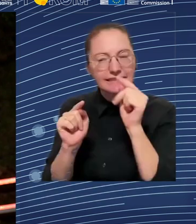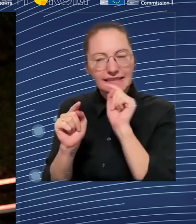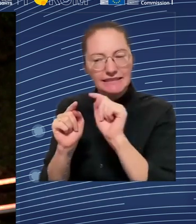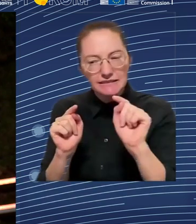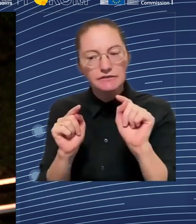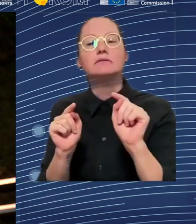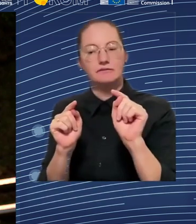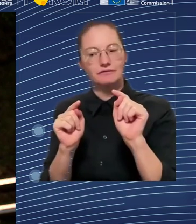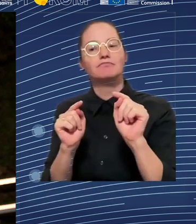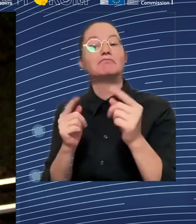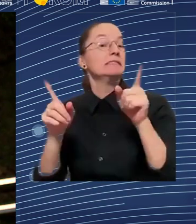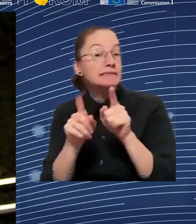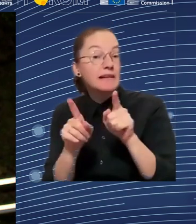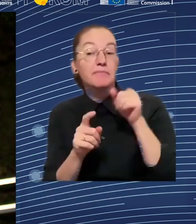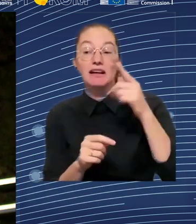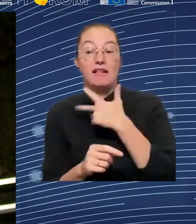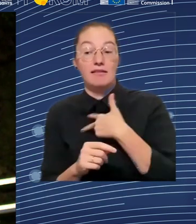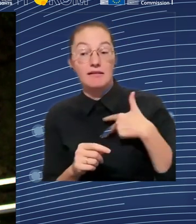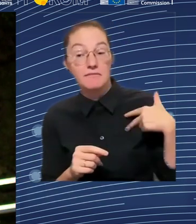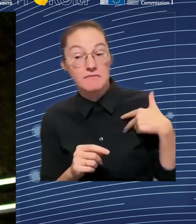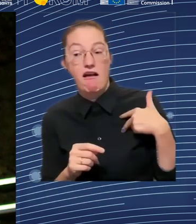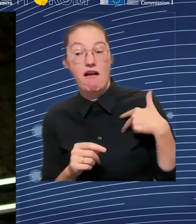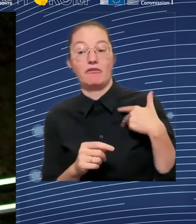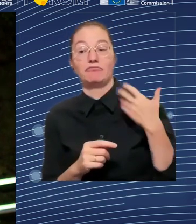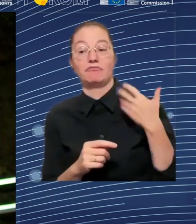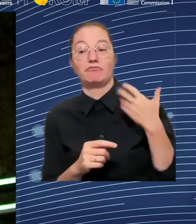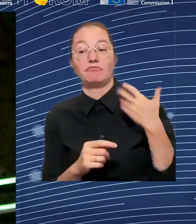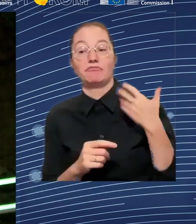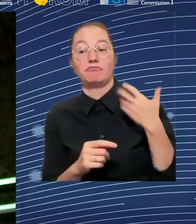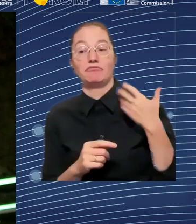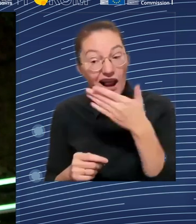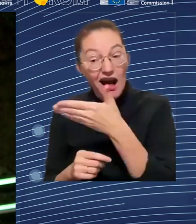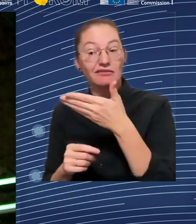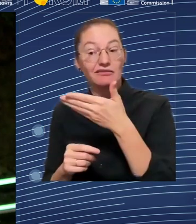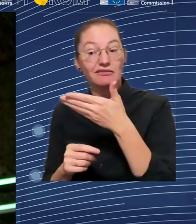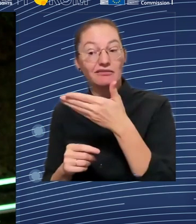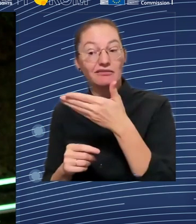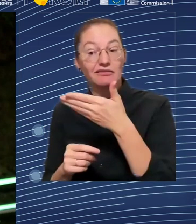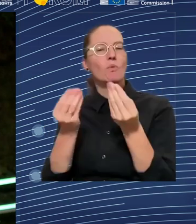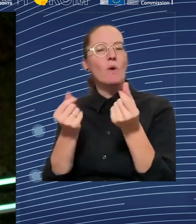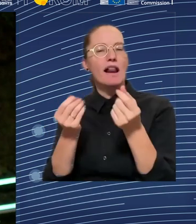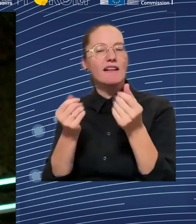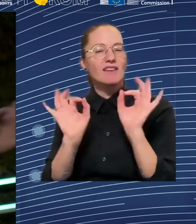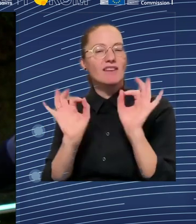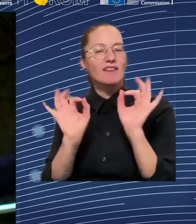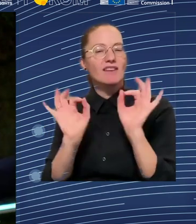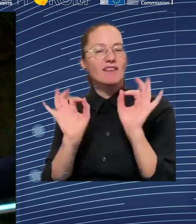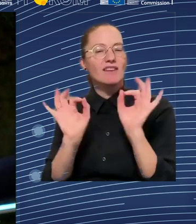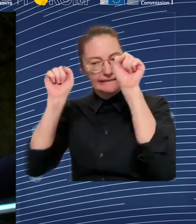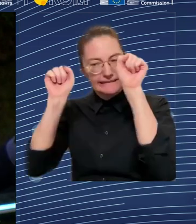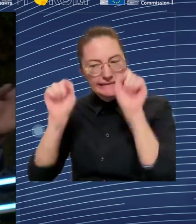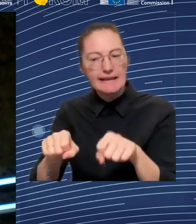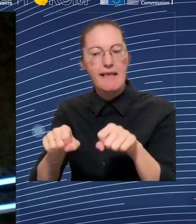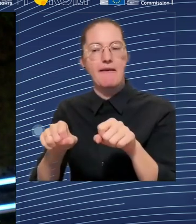short modular course and actually combine them to get a more important qualification. And lastly, very important, is time